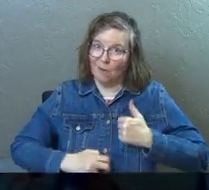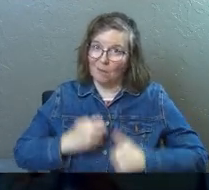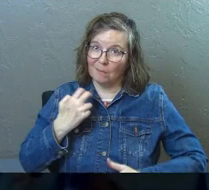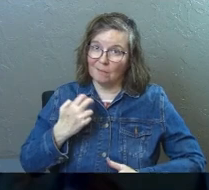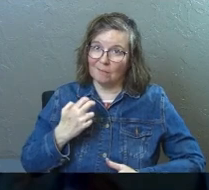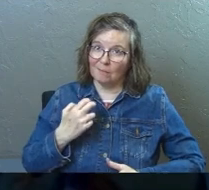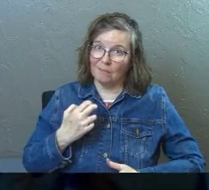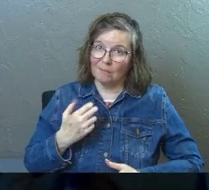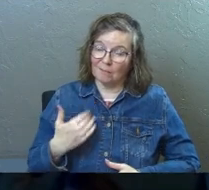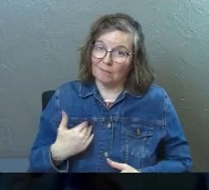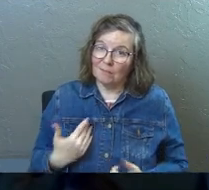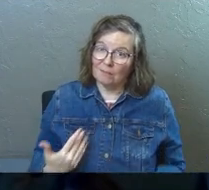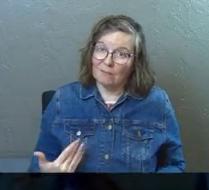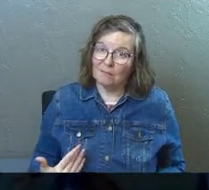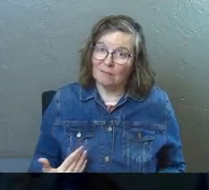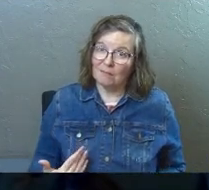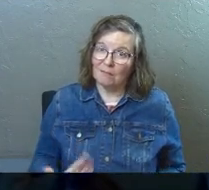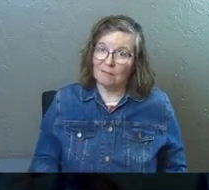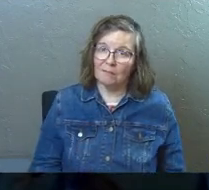problem.